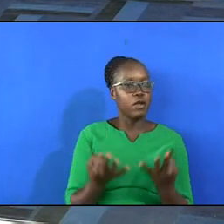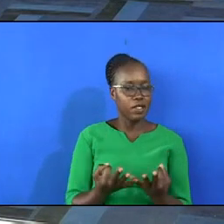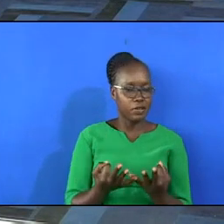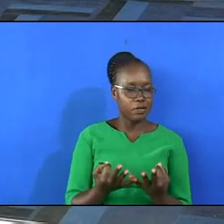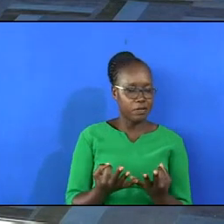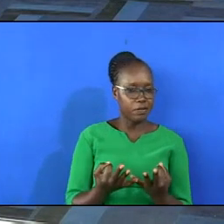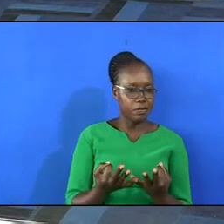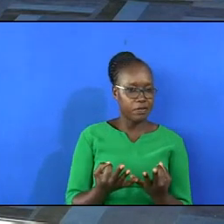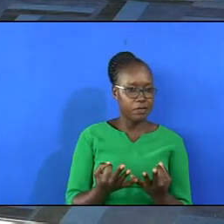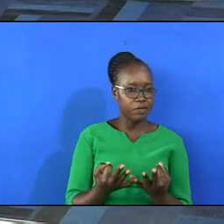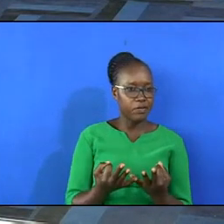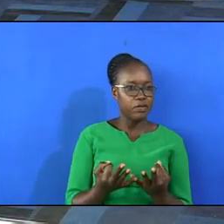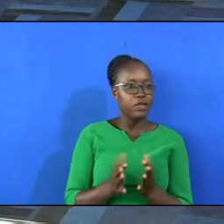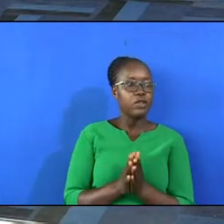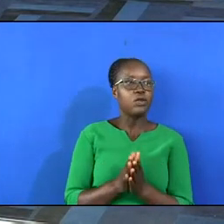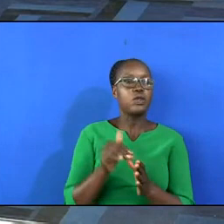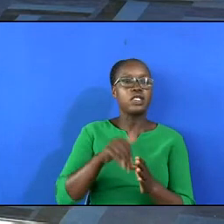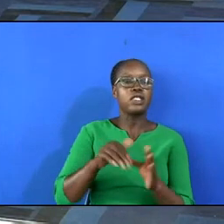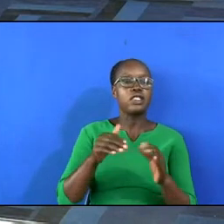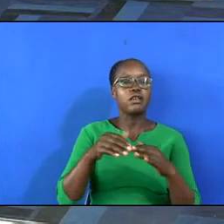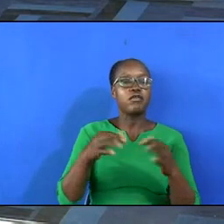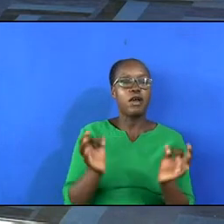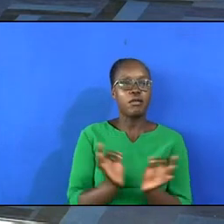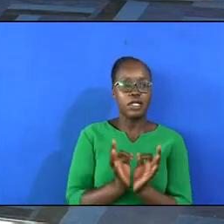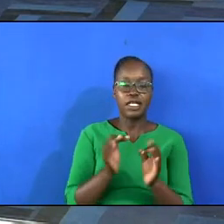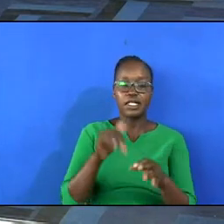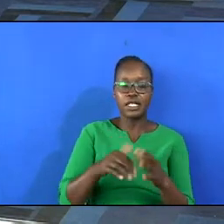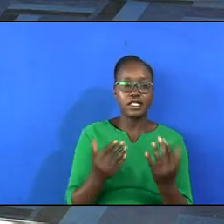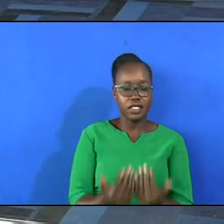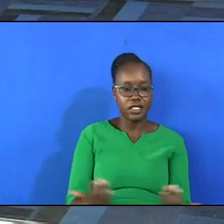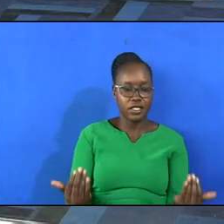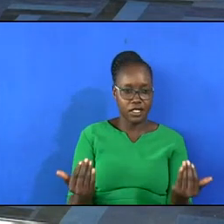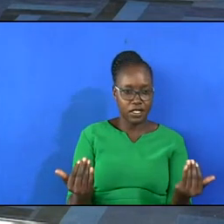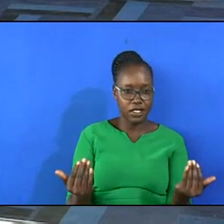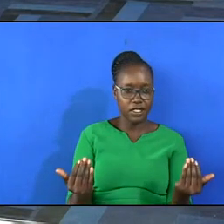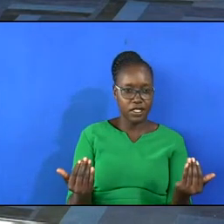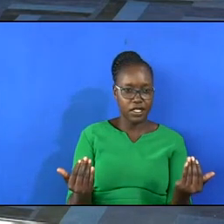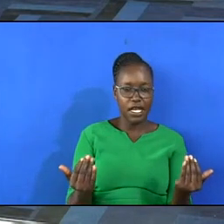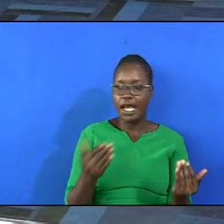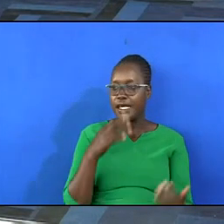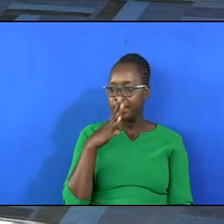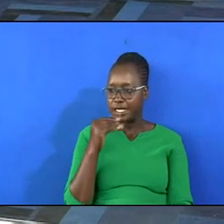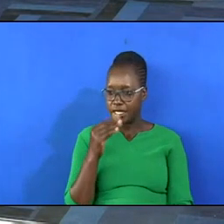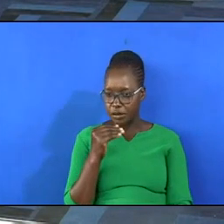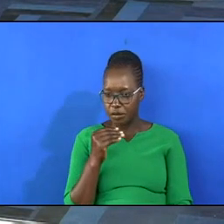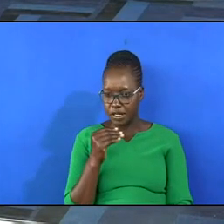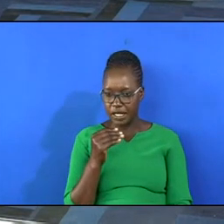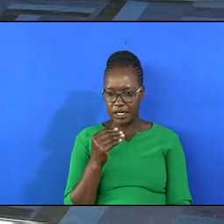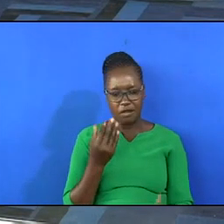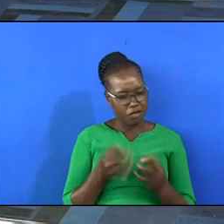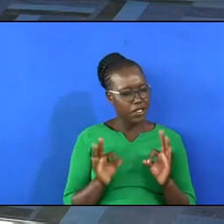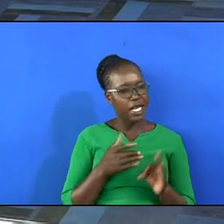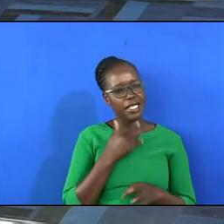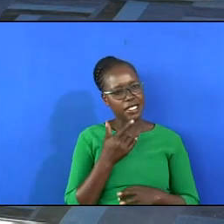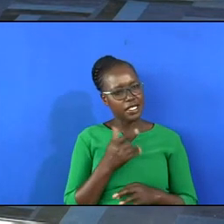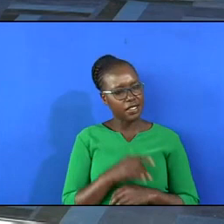It is in the family that the children can speak freely and say,